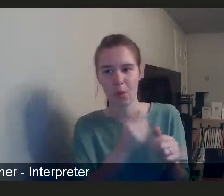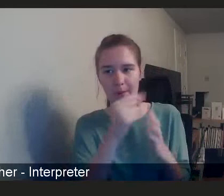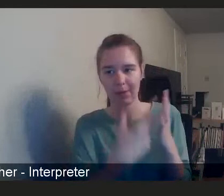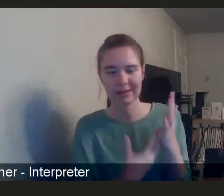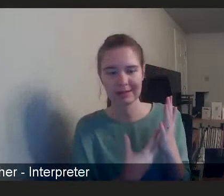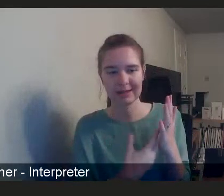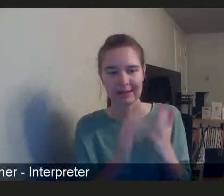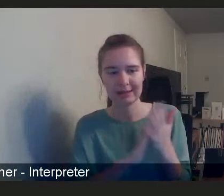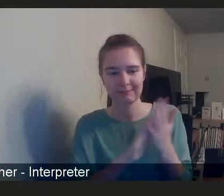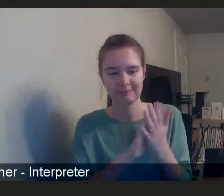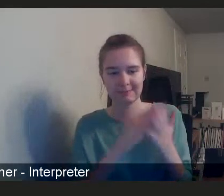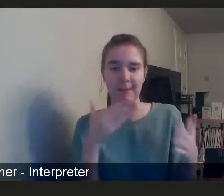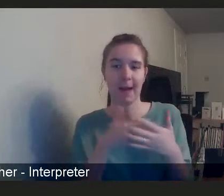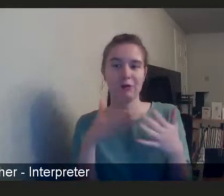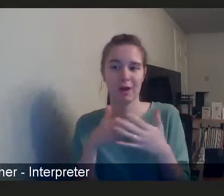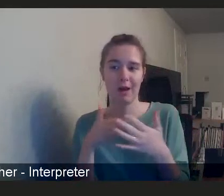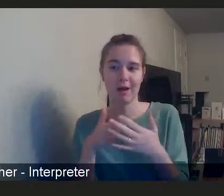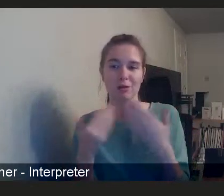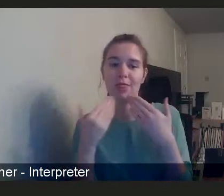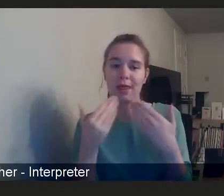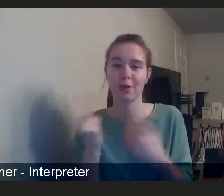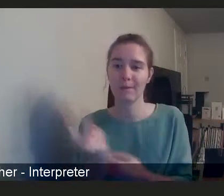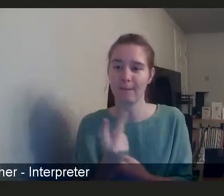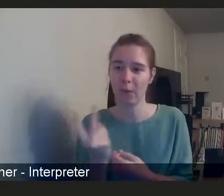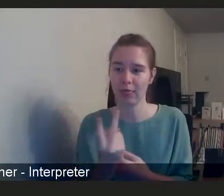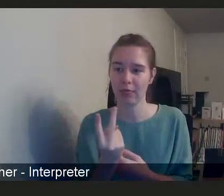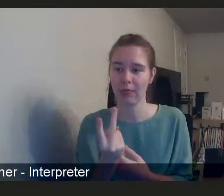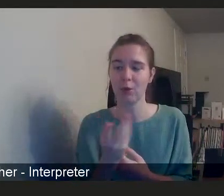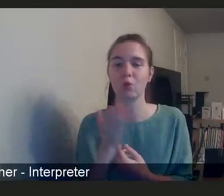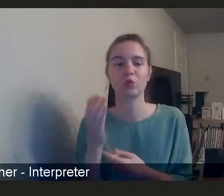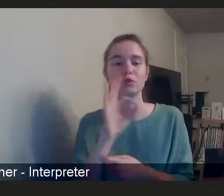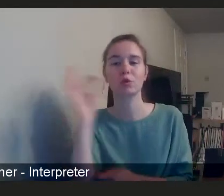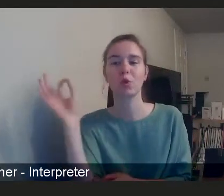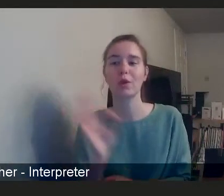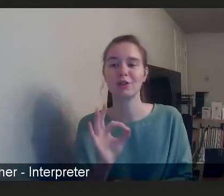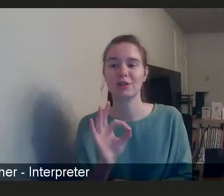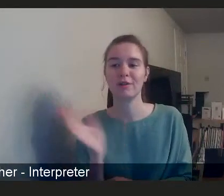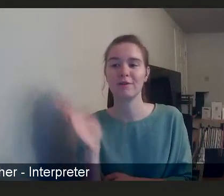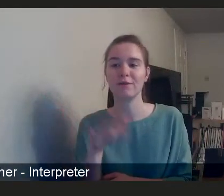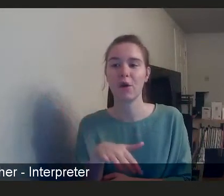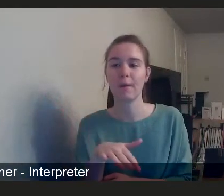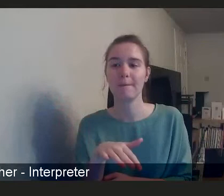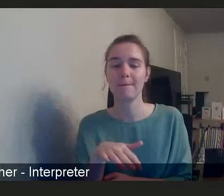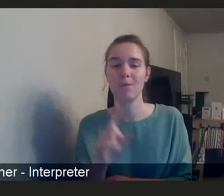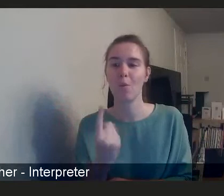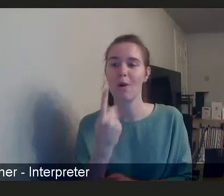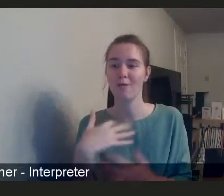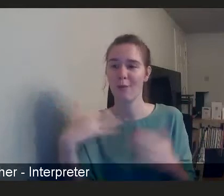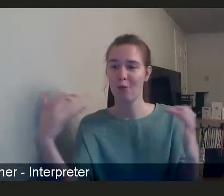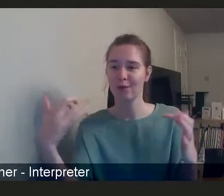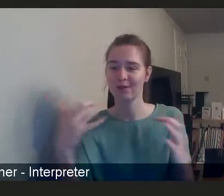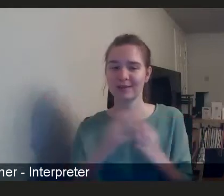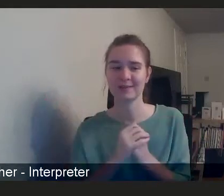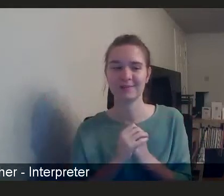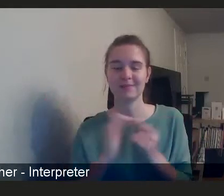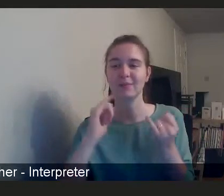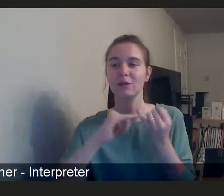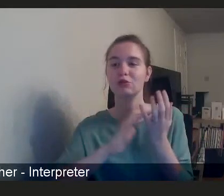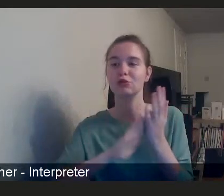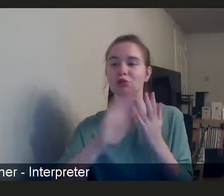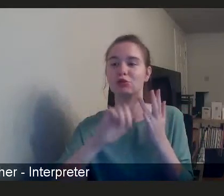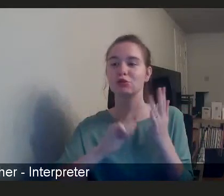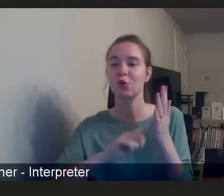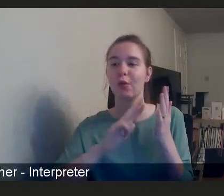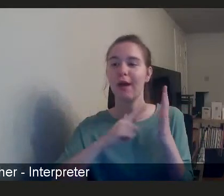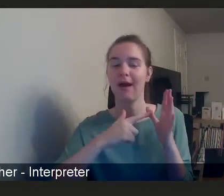often be a barrier. So thank you very much for that. I'm going to go to a question from one of our audiences from Shona. And Shona